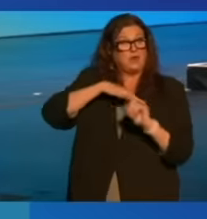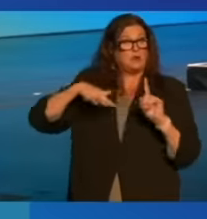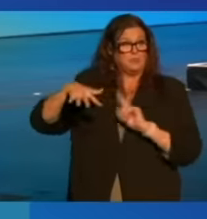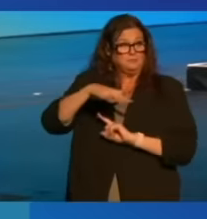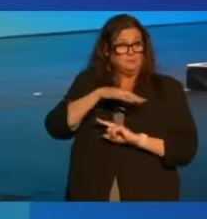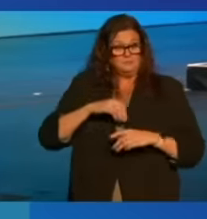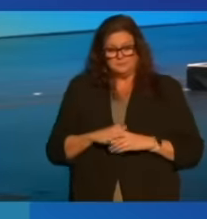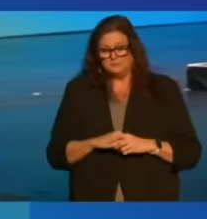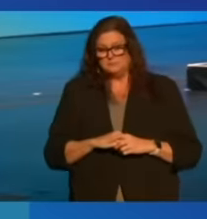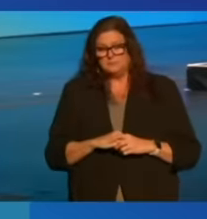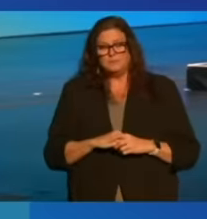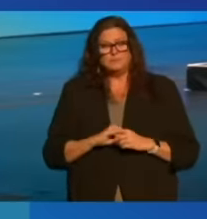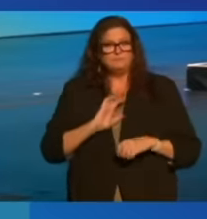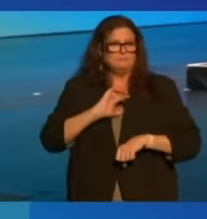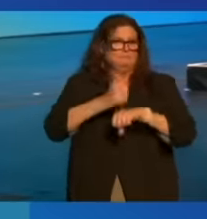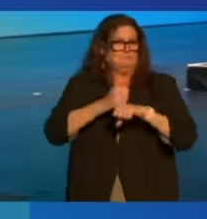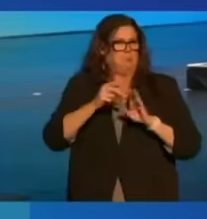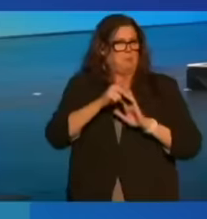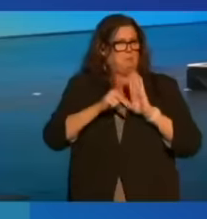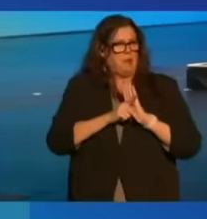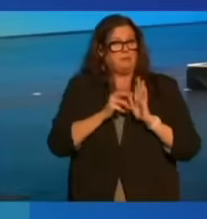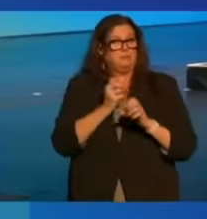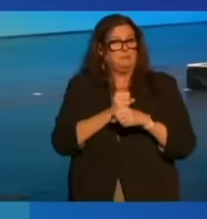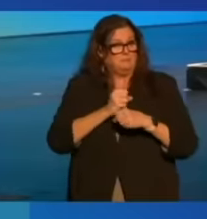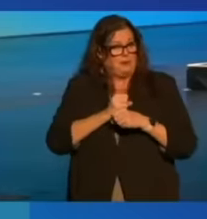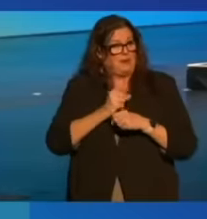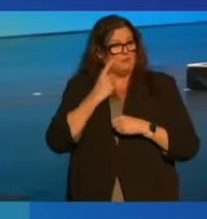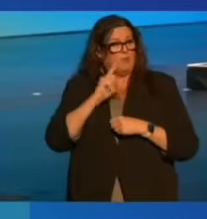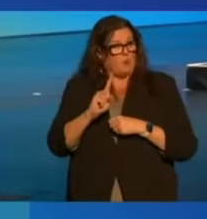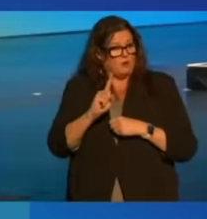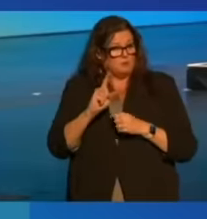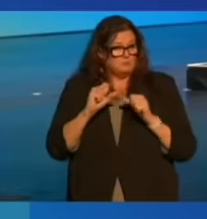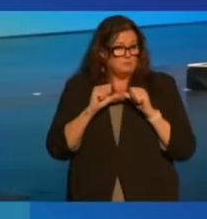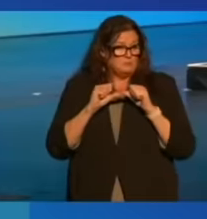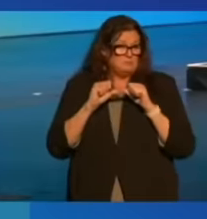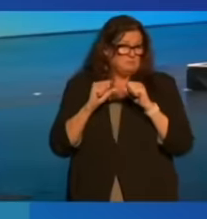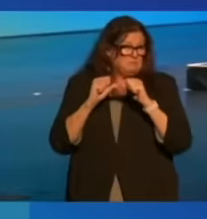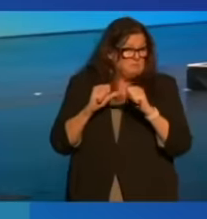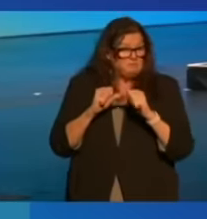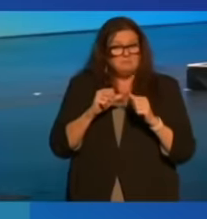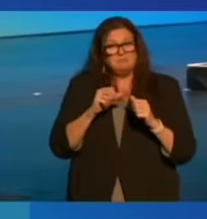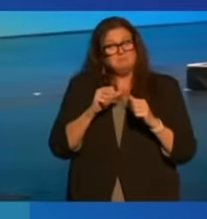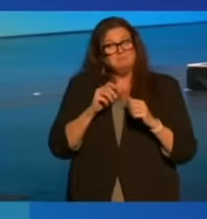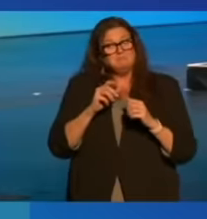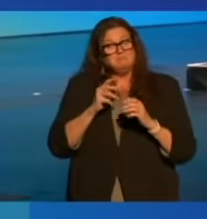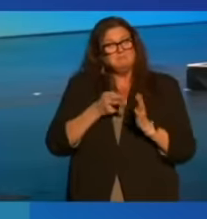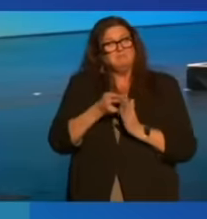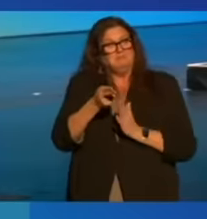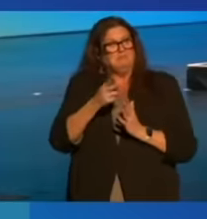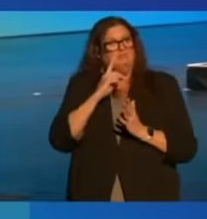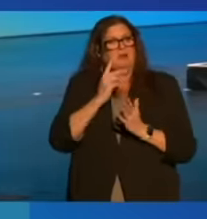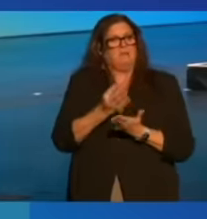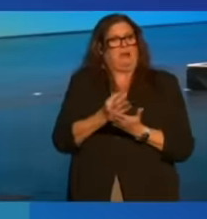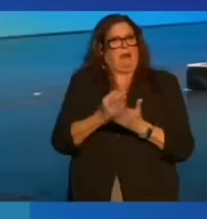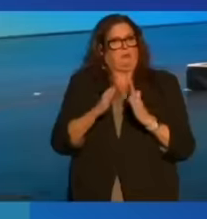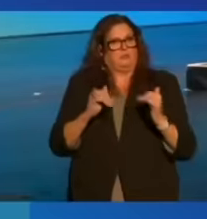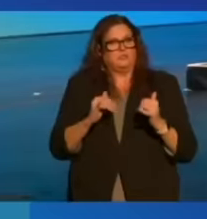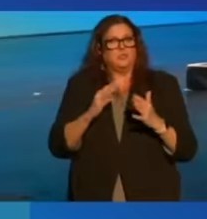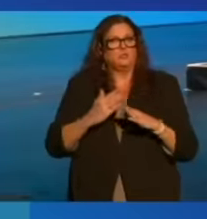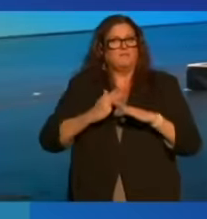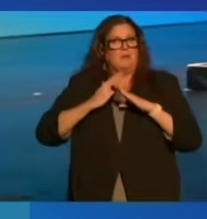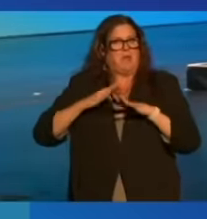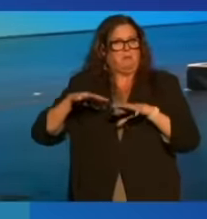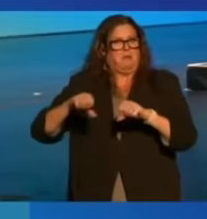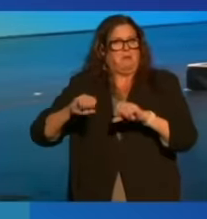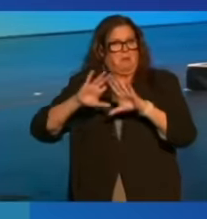enacted policies designed to maintain the integrity of the financial system to prevent monopolies and